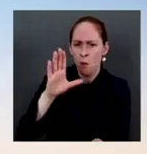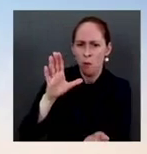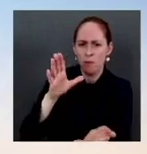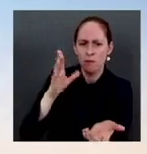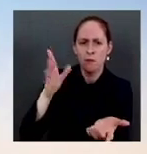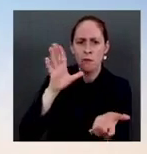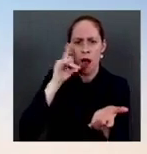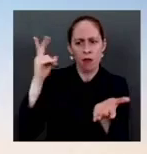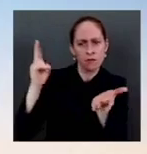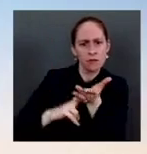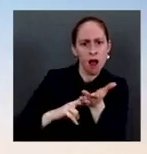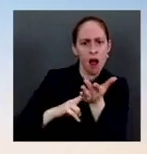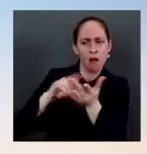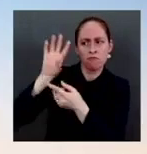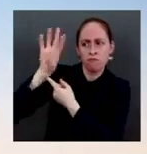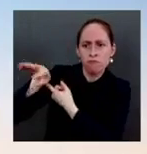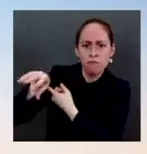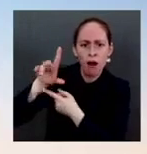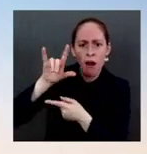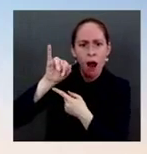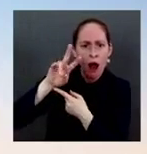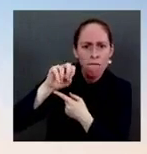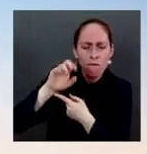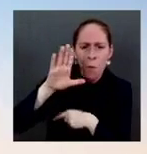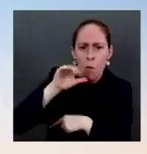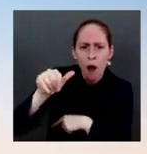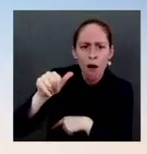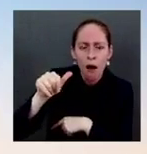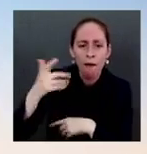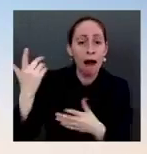in the world to call out human rights abuses. I would go ahead. Yes. Um.